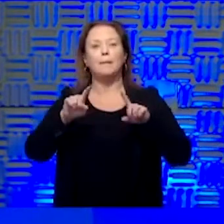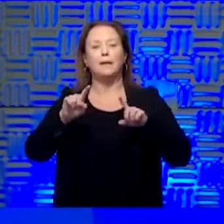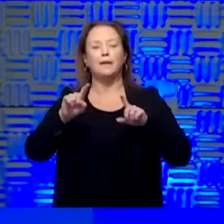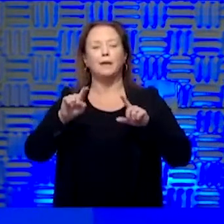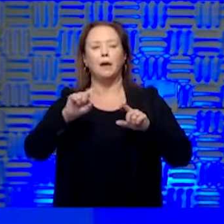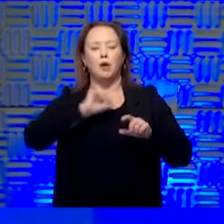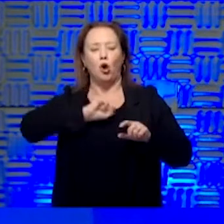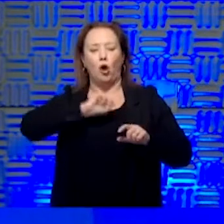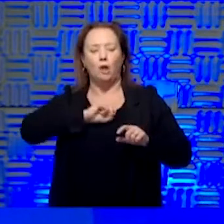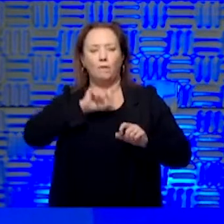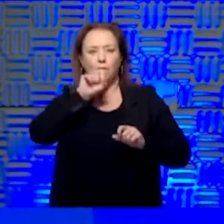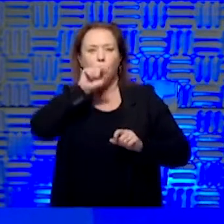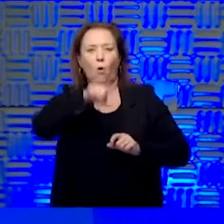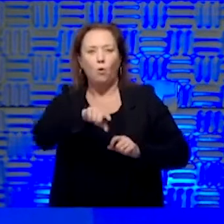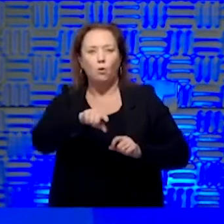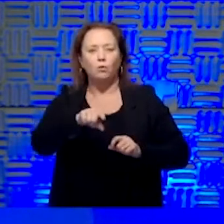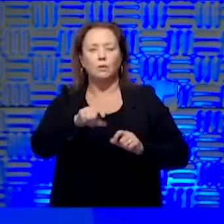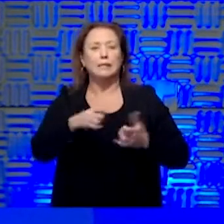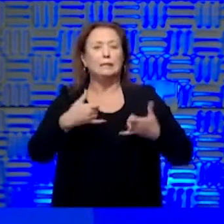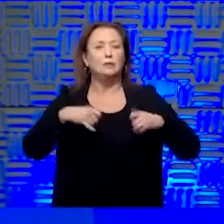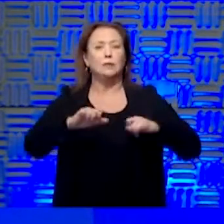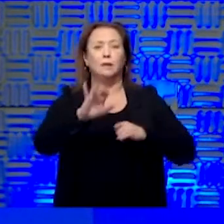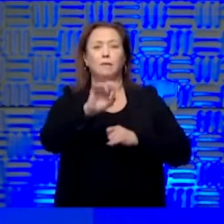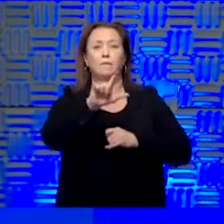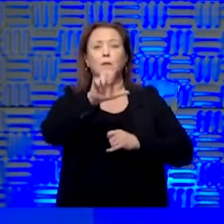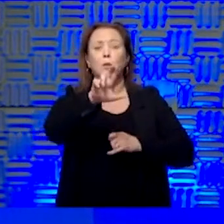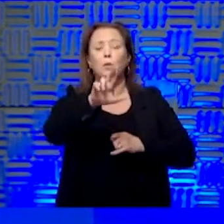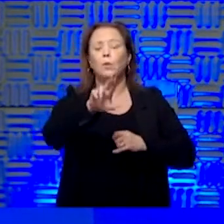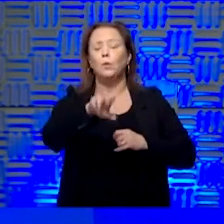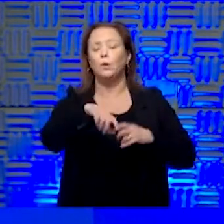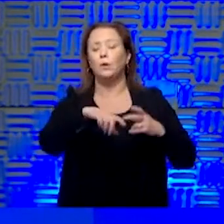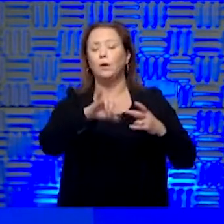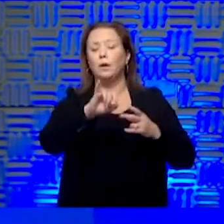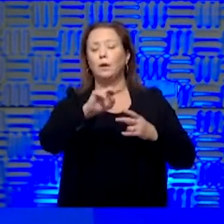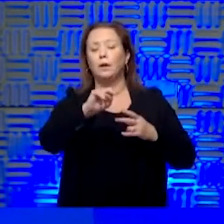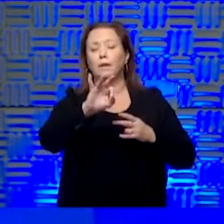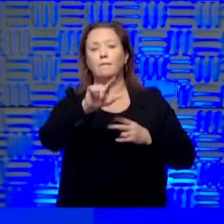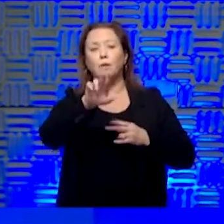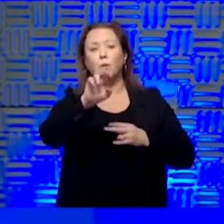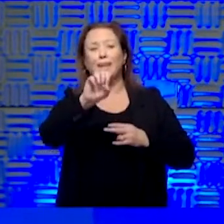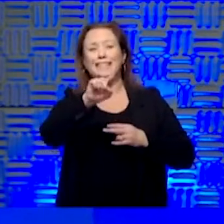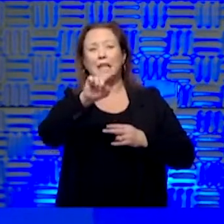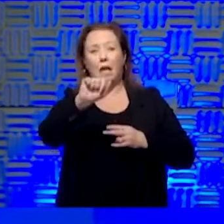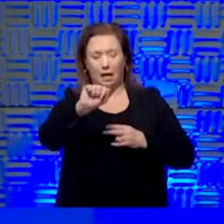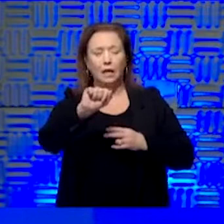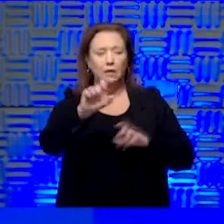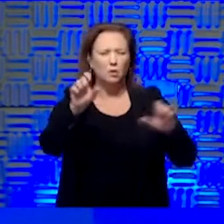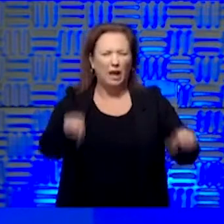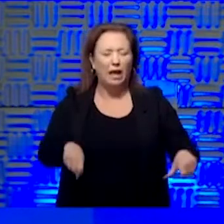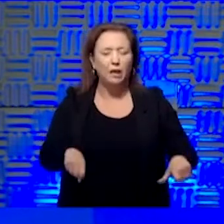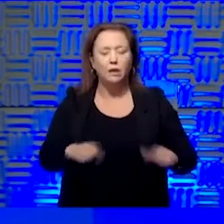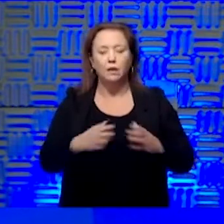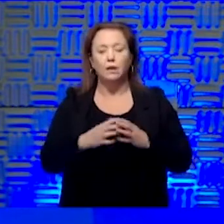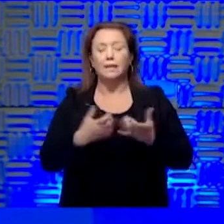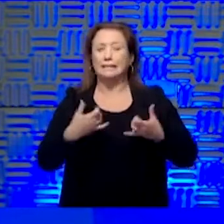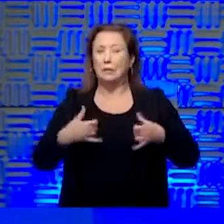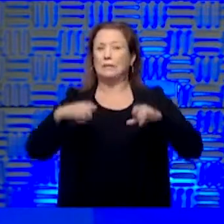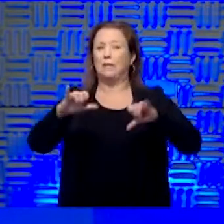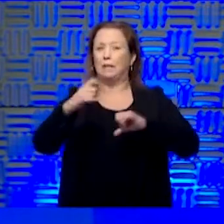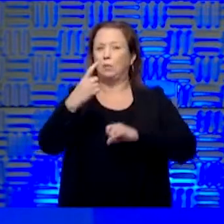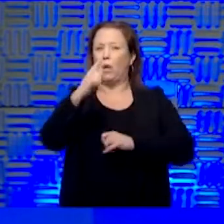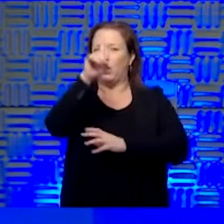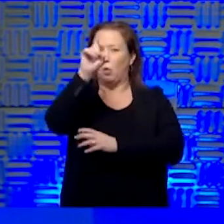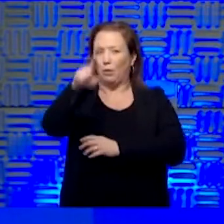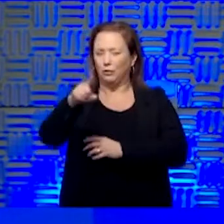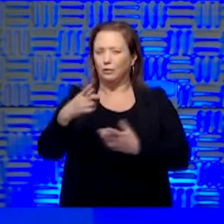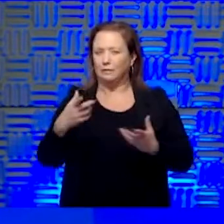cough and cold viruses, such as influenza, and other cough and cold viruses for prolonged periods of time, or you can. So that is still one question